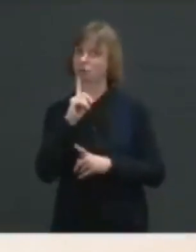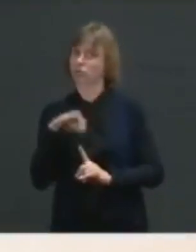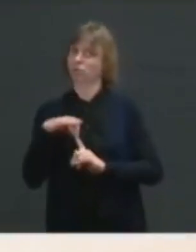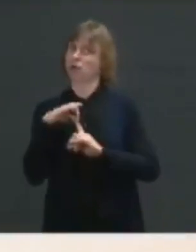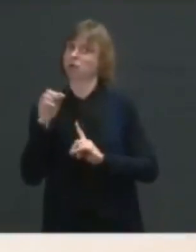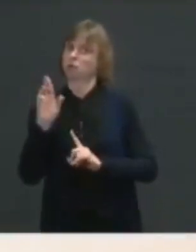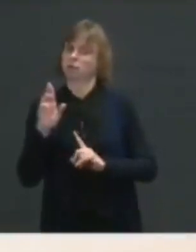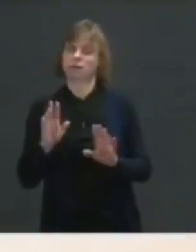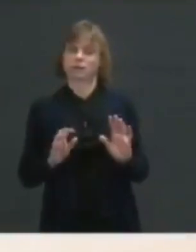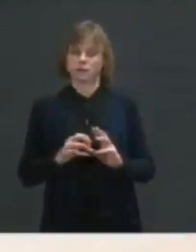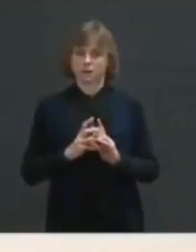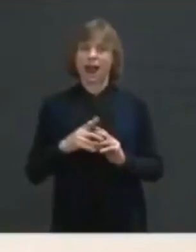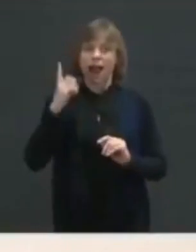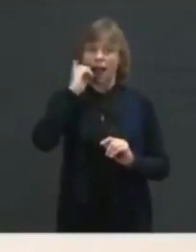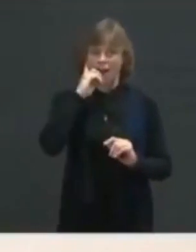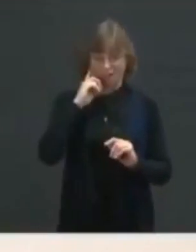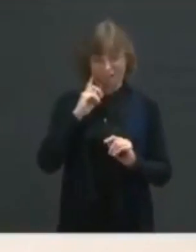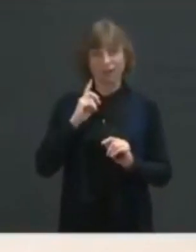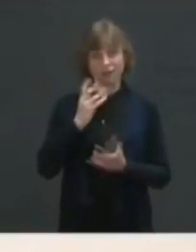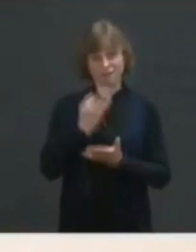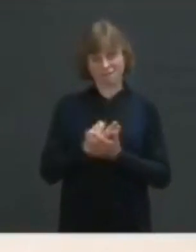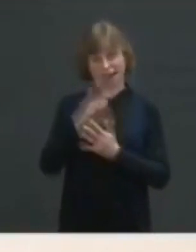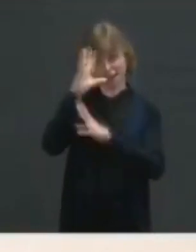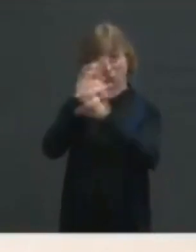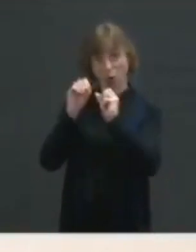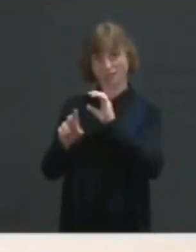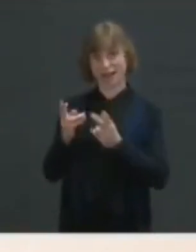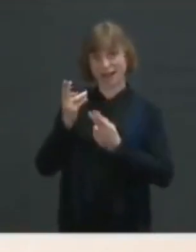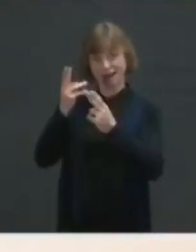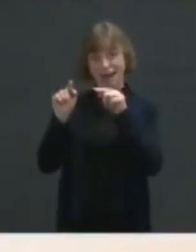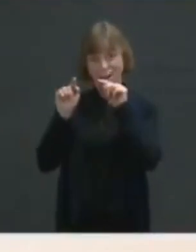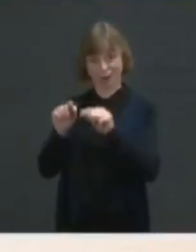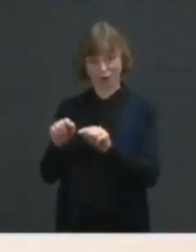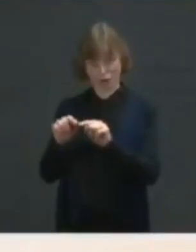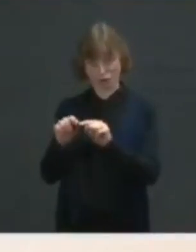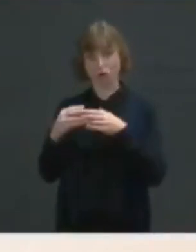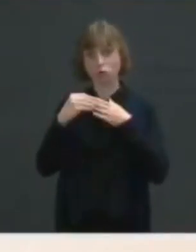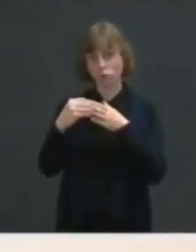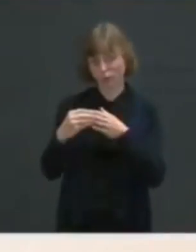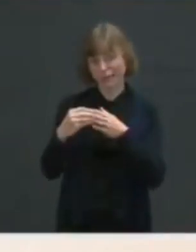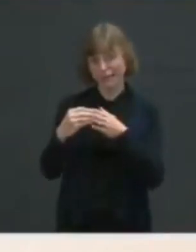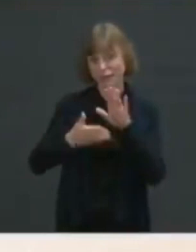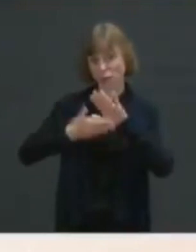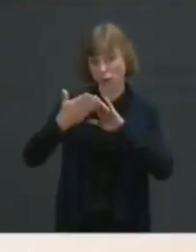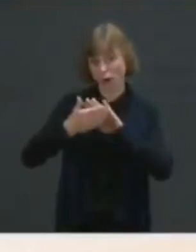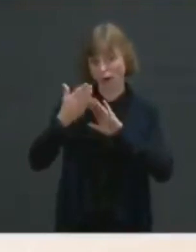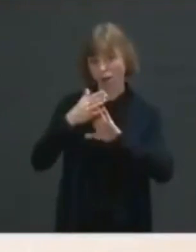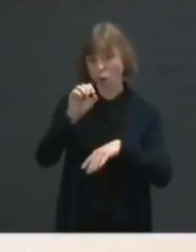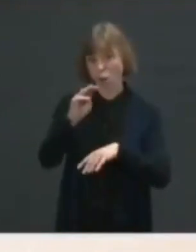I think the fact that the president nominated her to lead the budget to be running OMB reflects